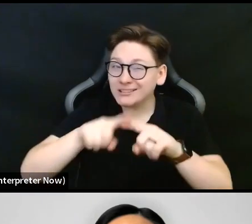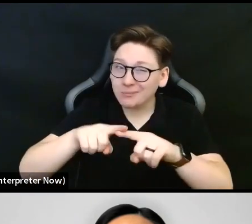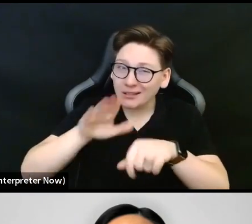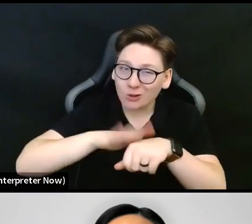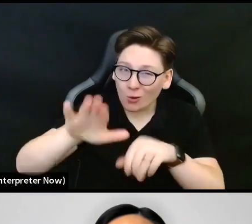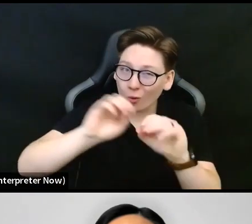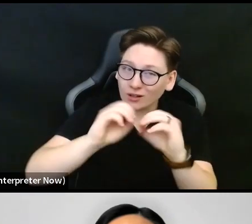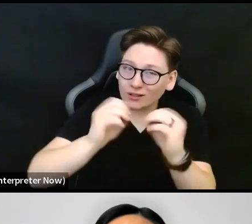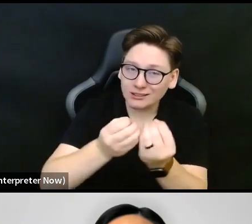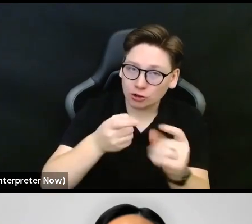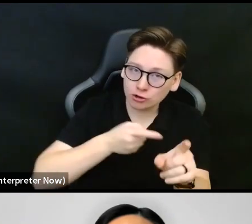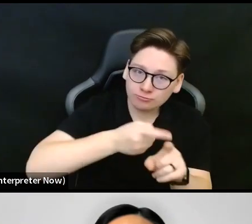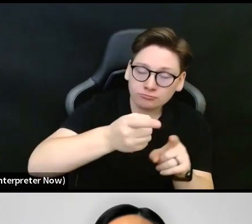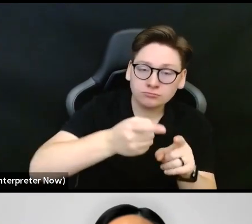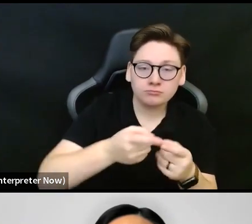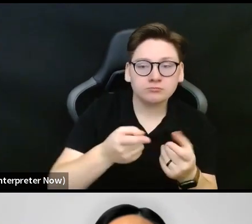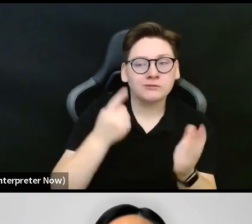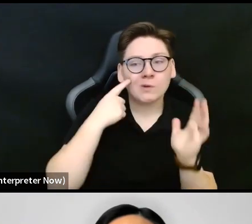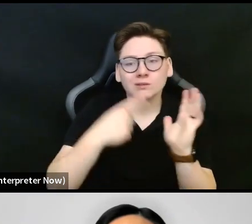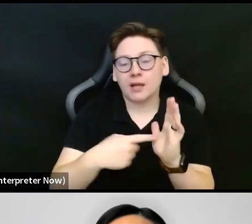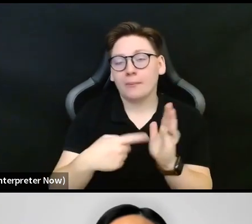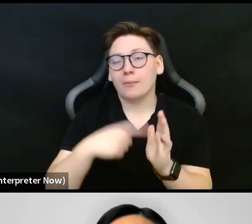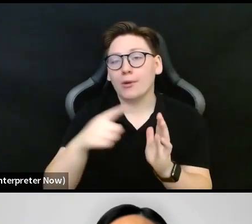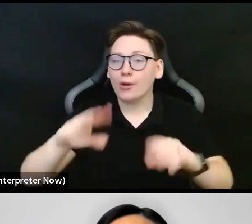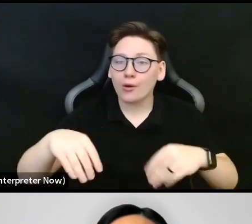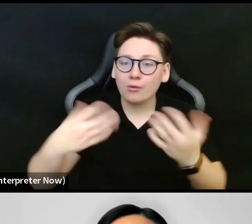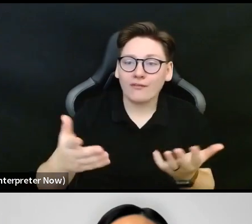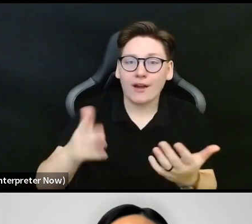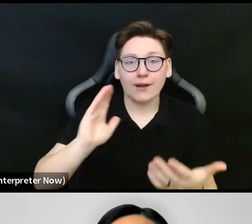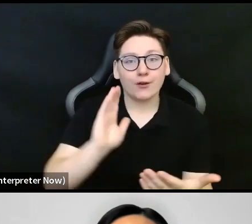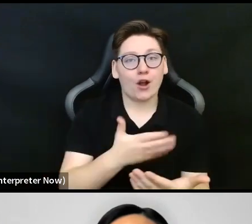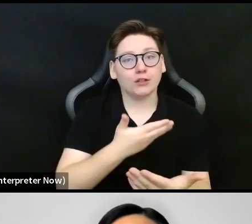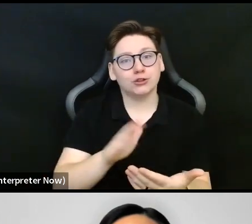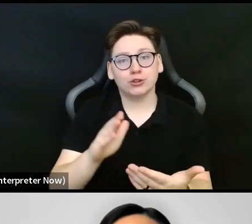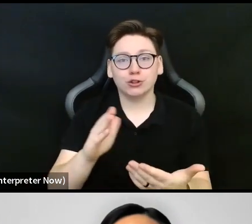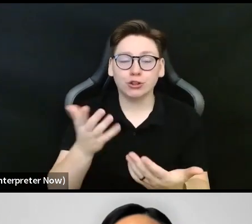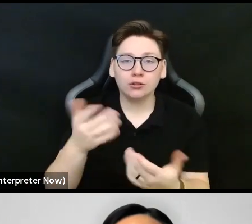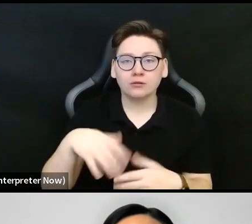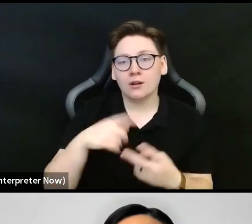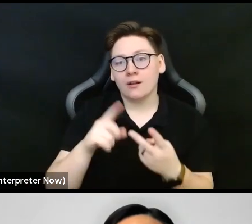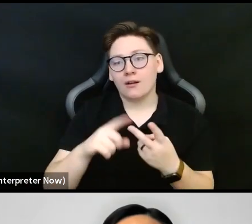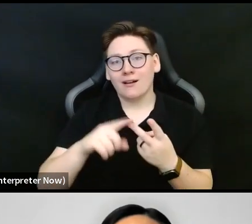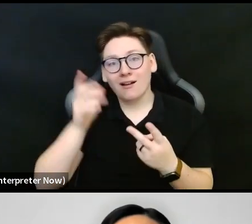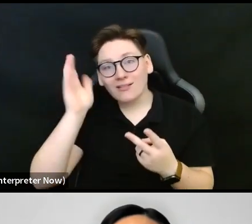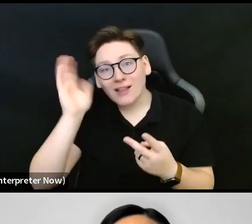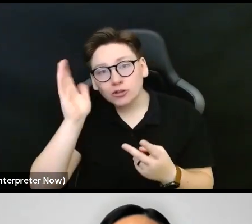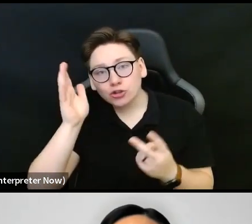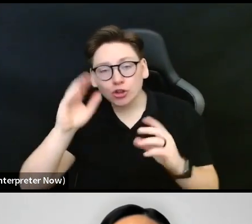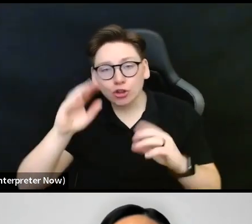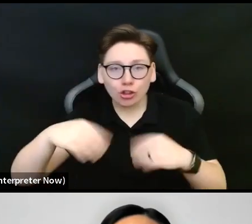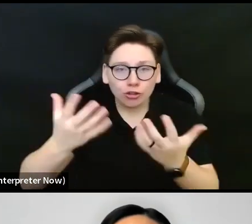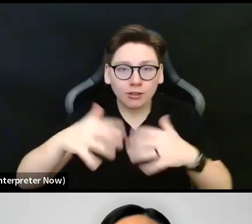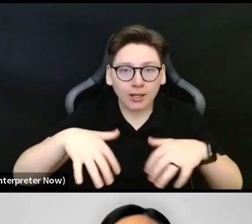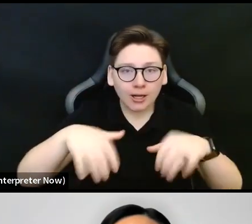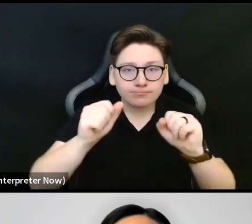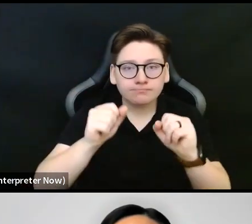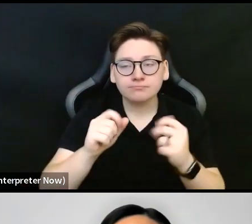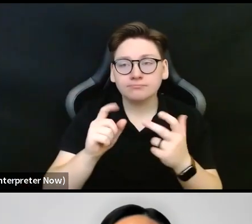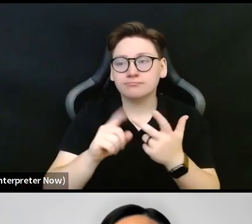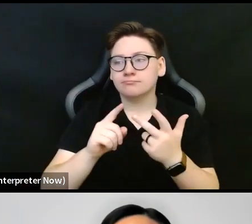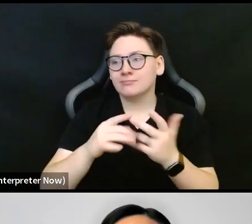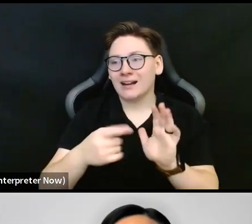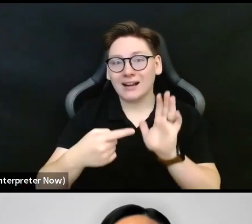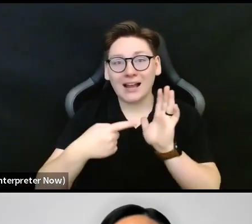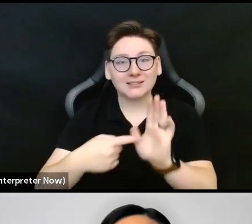right? So are you putting on concerts or lectures? Are you having active exhibitions in your